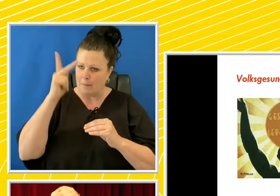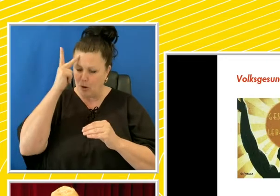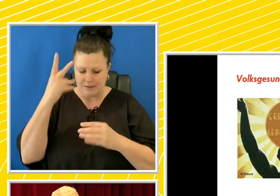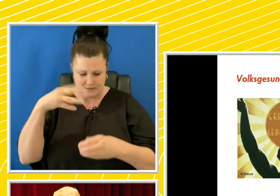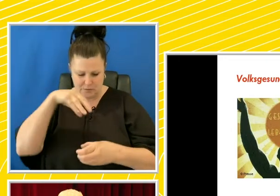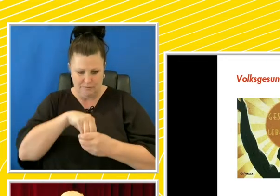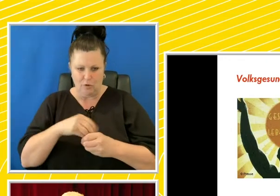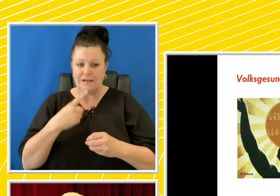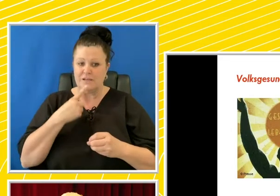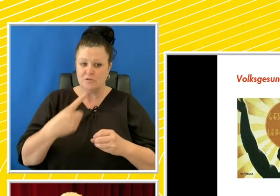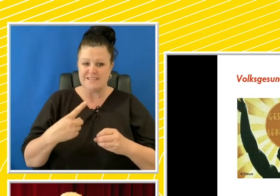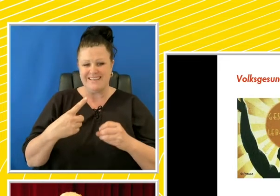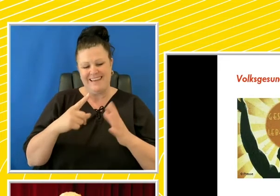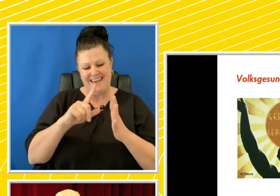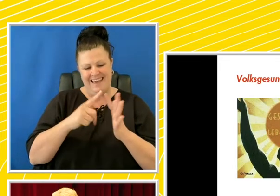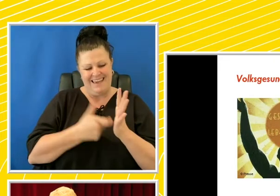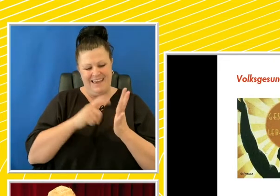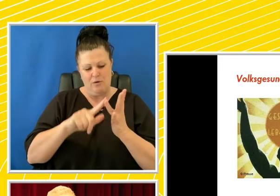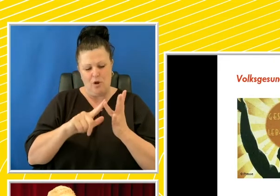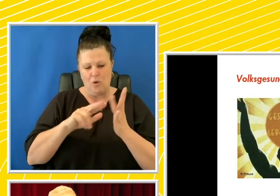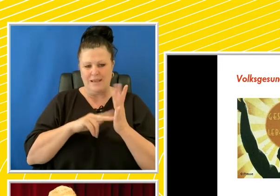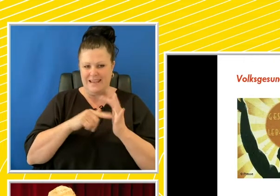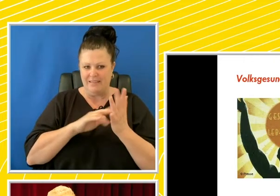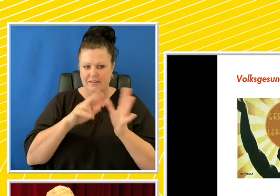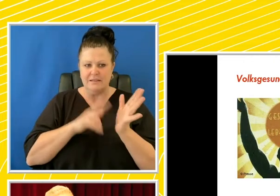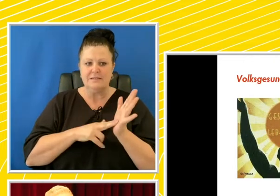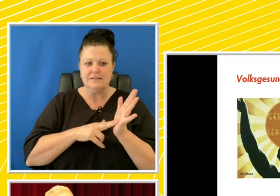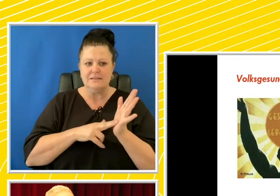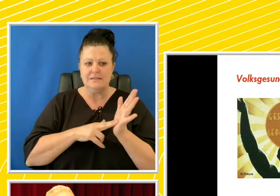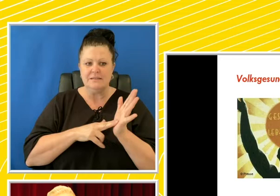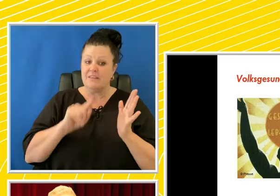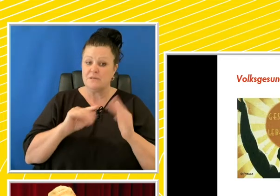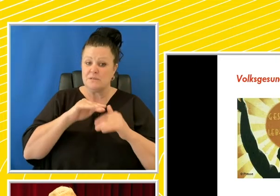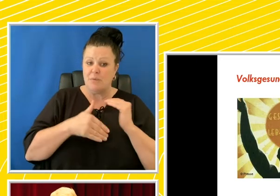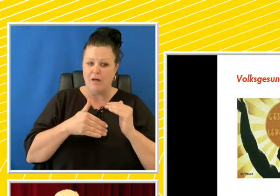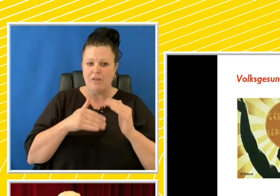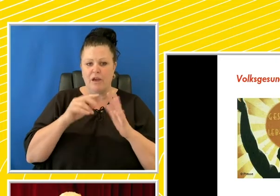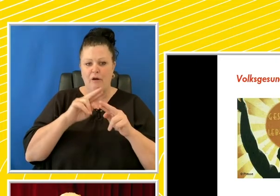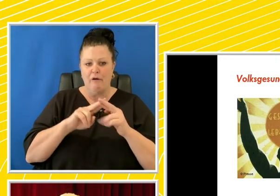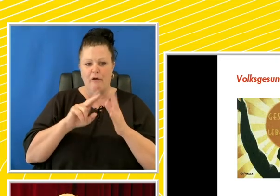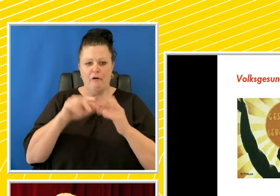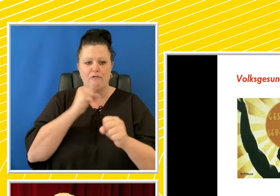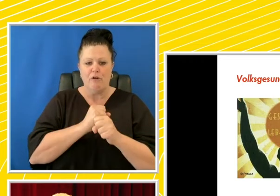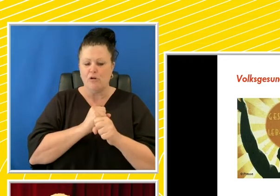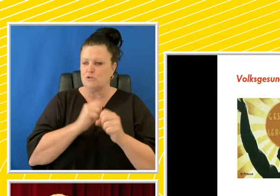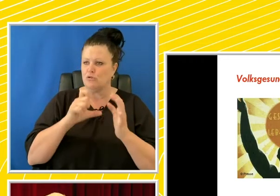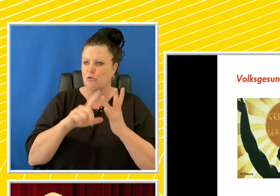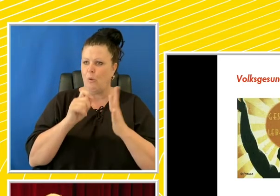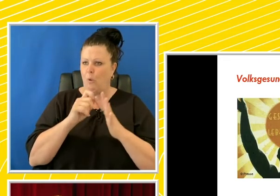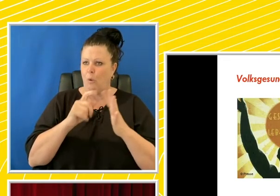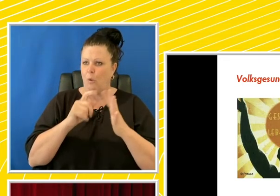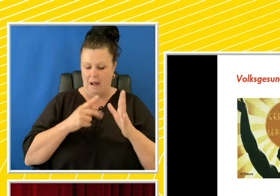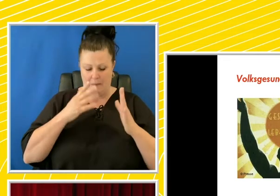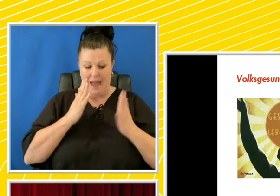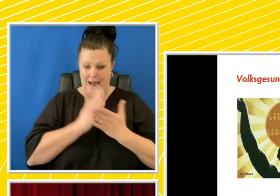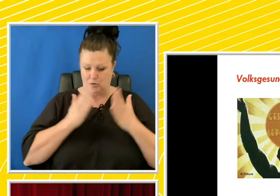Aryan ethnostate as a metaphorical body, the so-called Volkskörper, the people's body. The health of